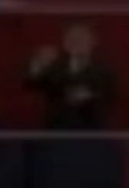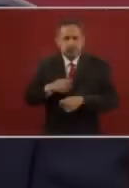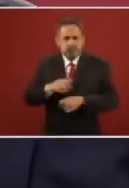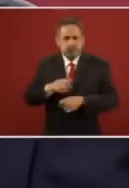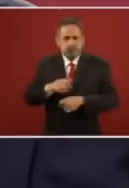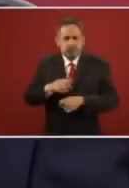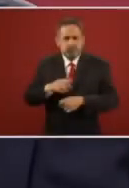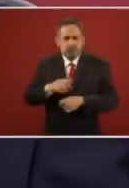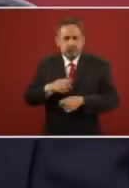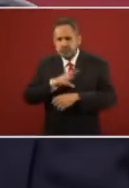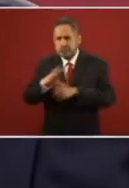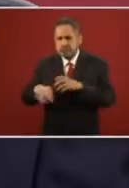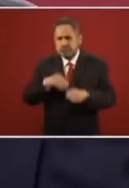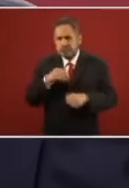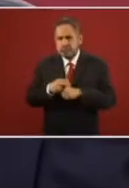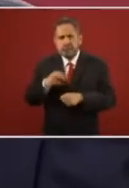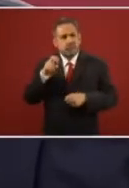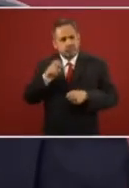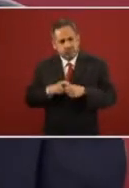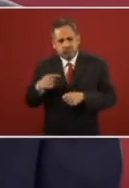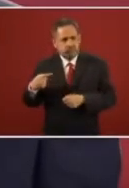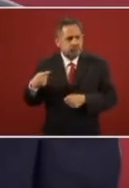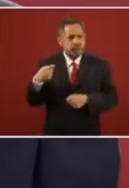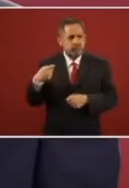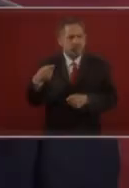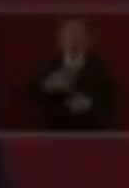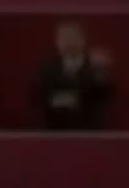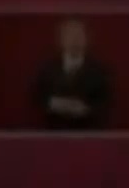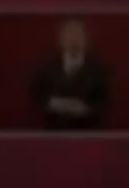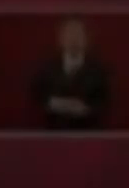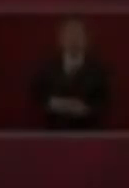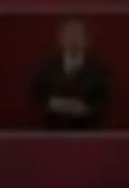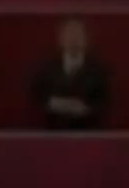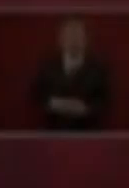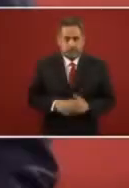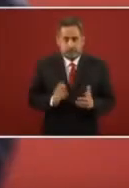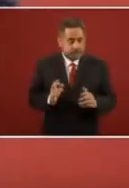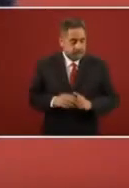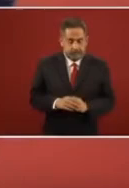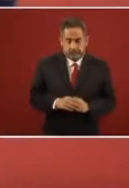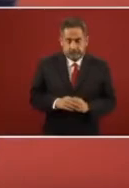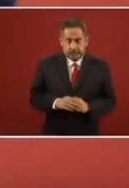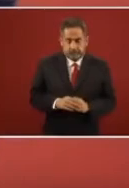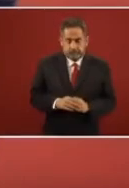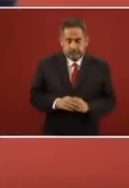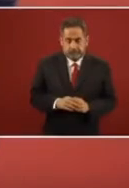was also very interesting but let me see to look because um